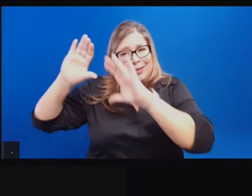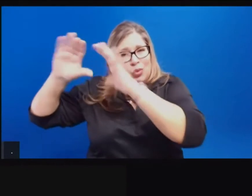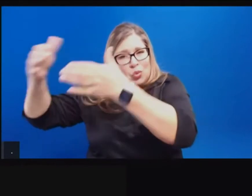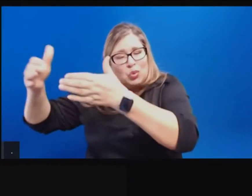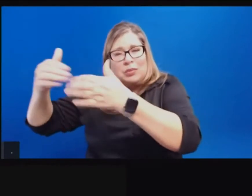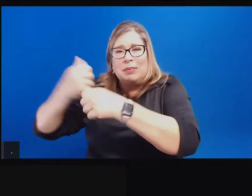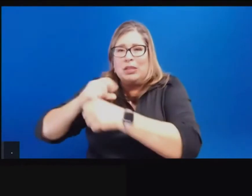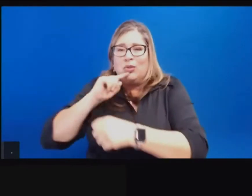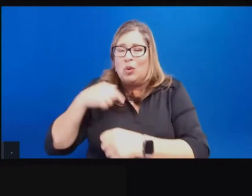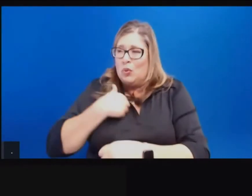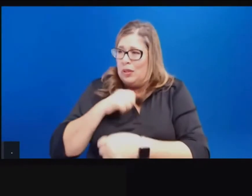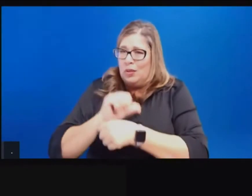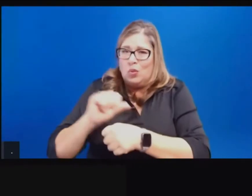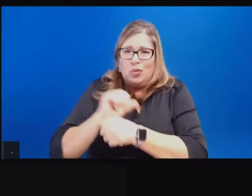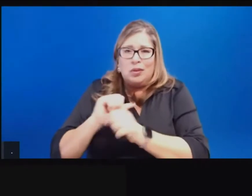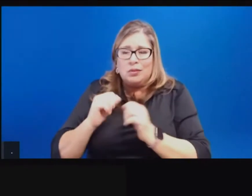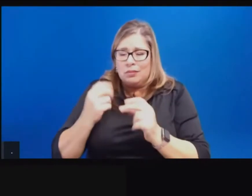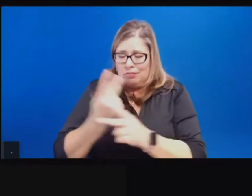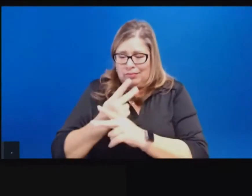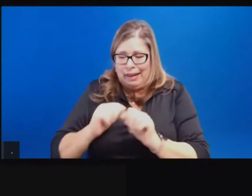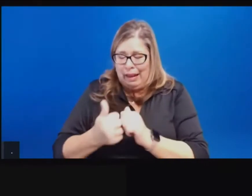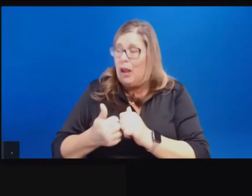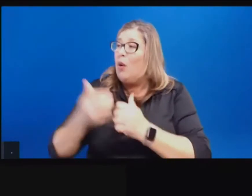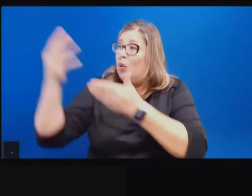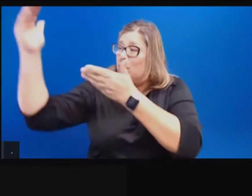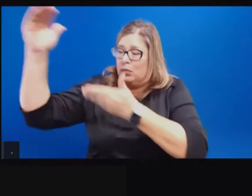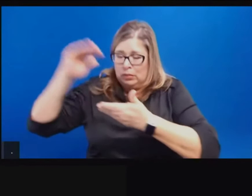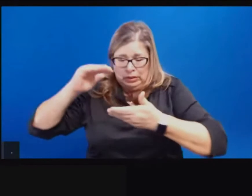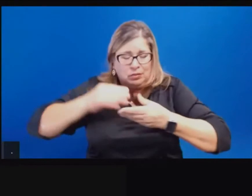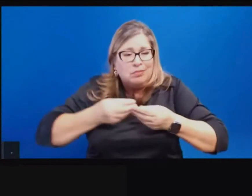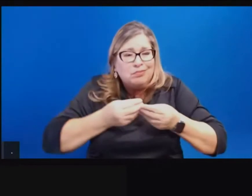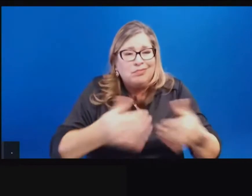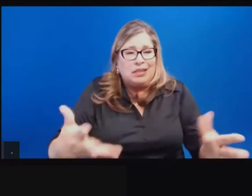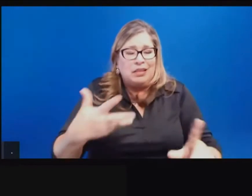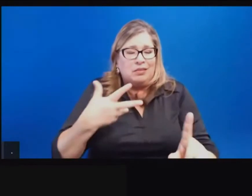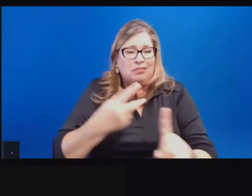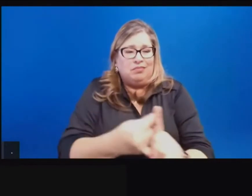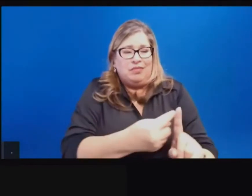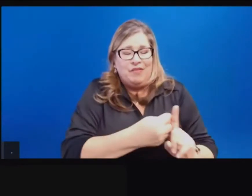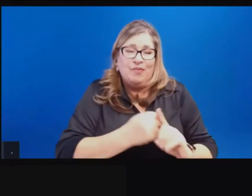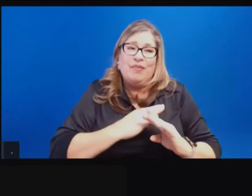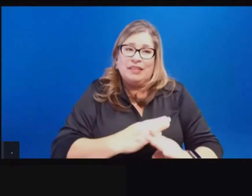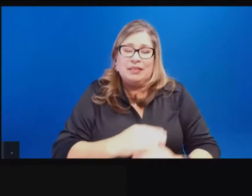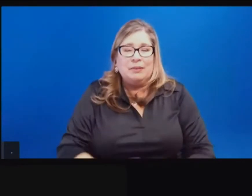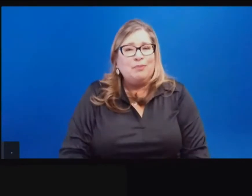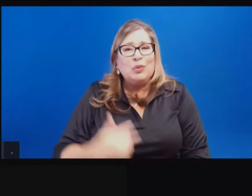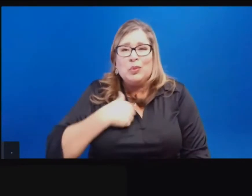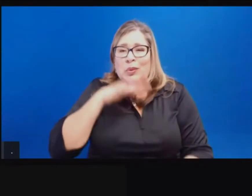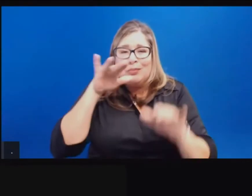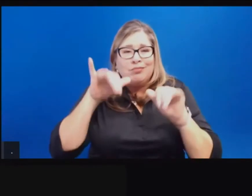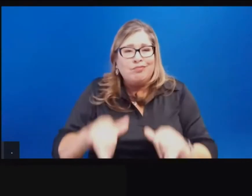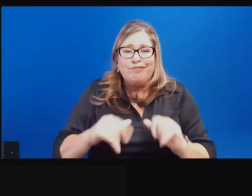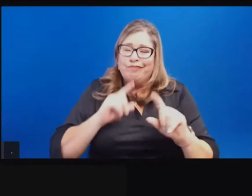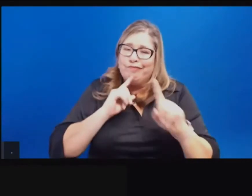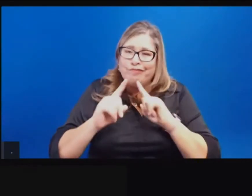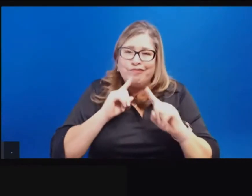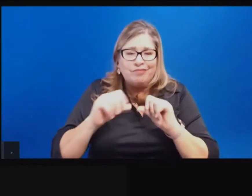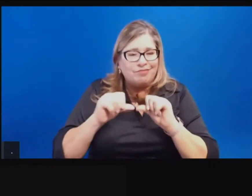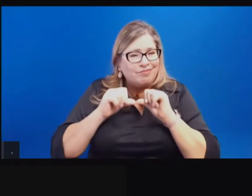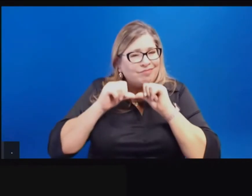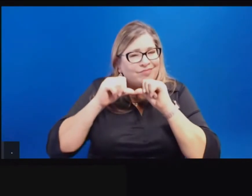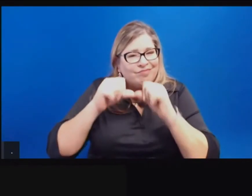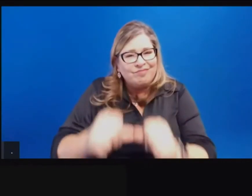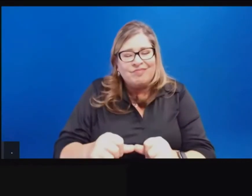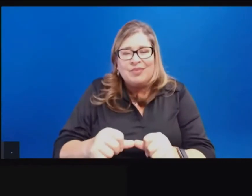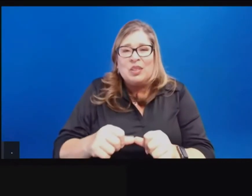on plans to get vaccines rolled out. So those communications have been ongoing, will continue, and we look forward to increasing